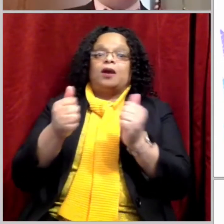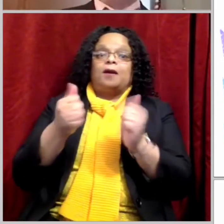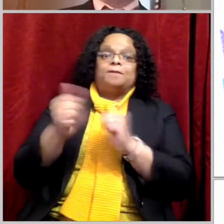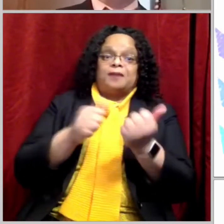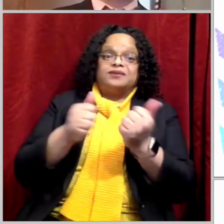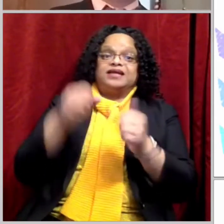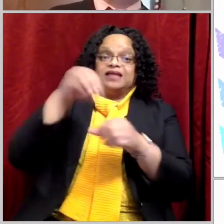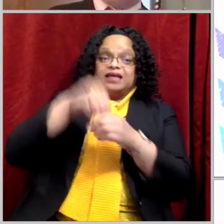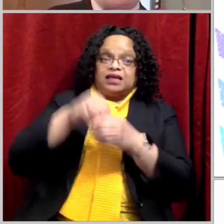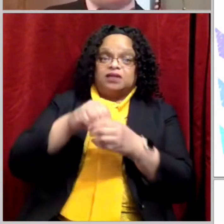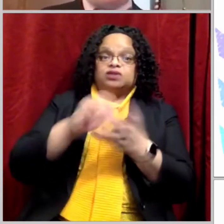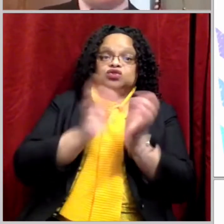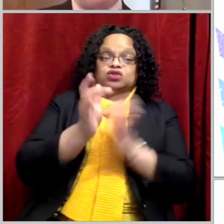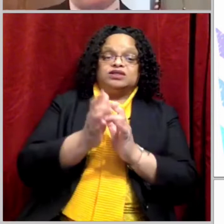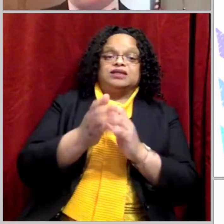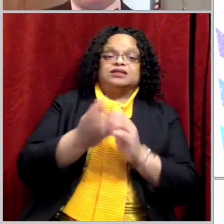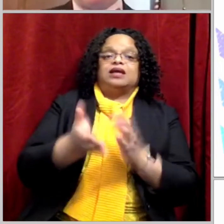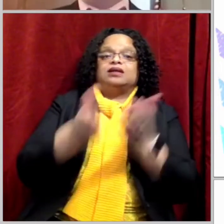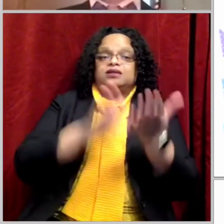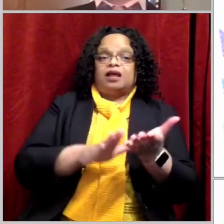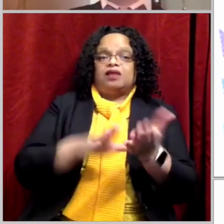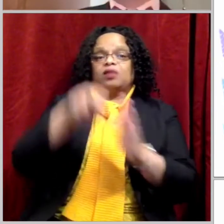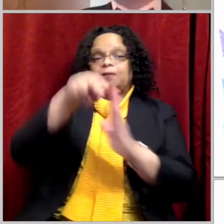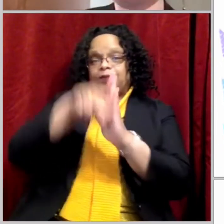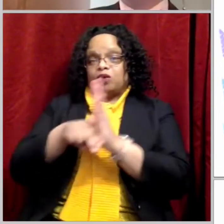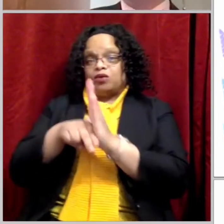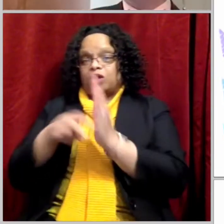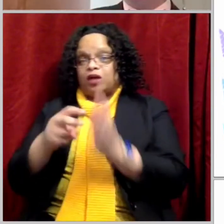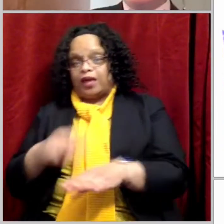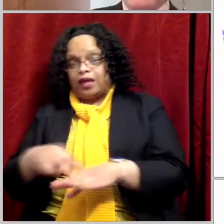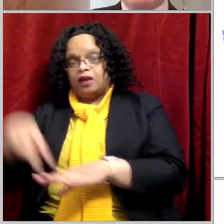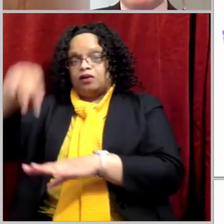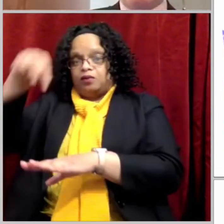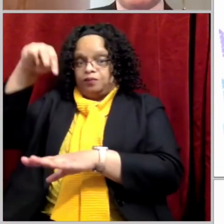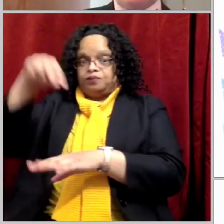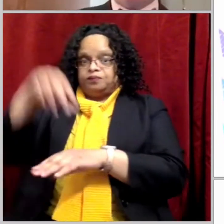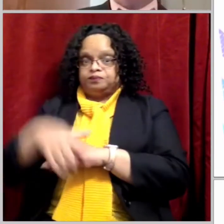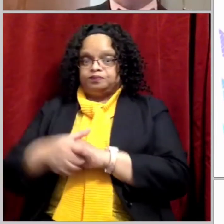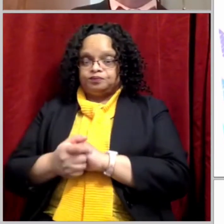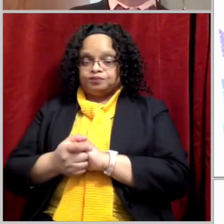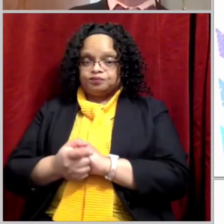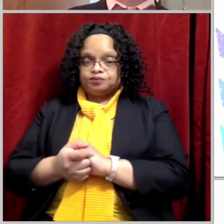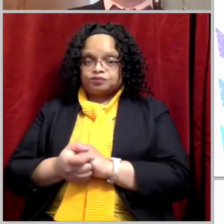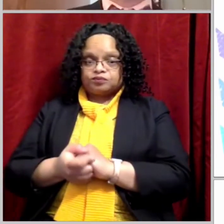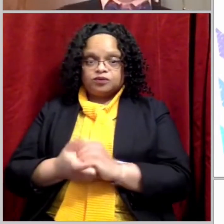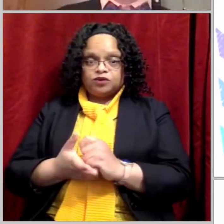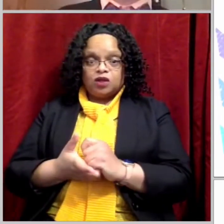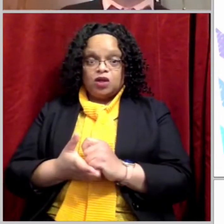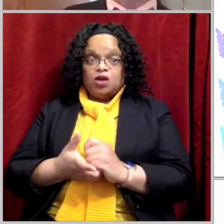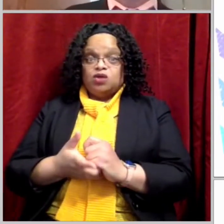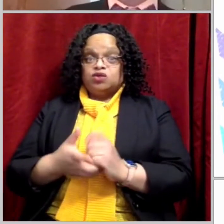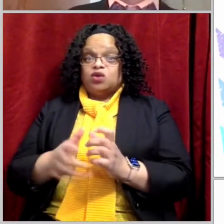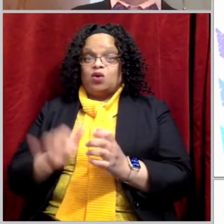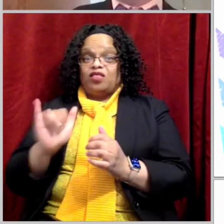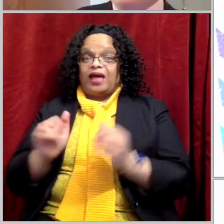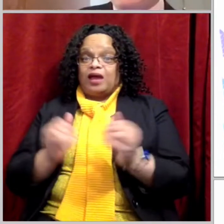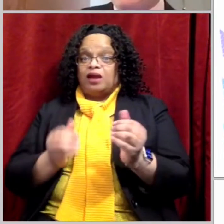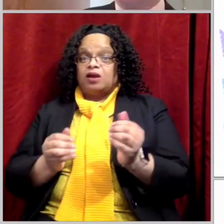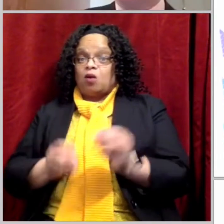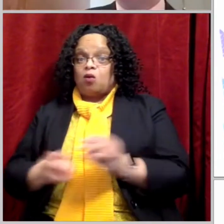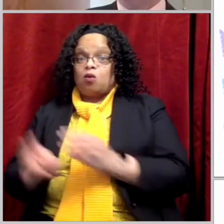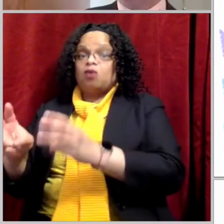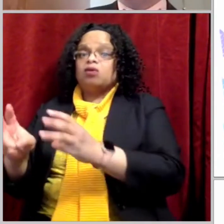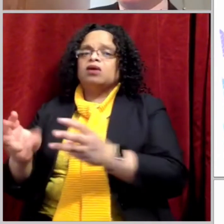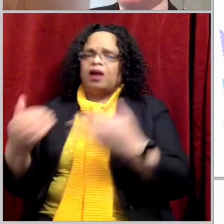One full of pitfalls, one full of many trials and temptations, but also full of the